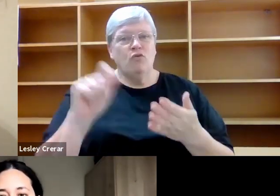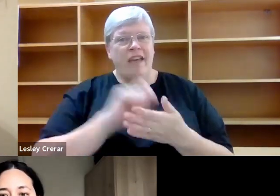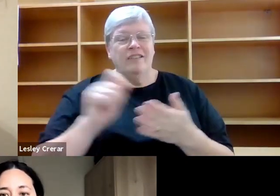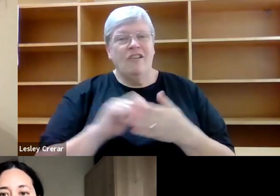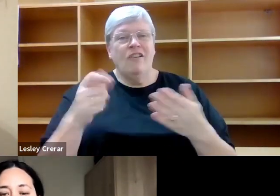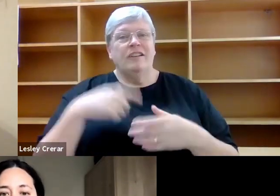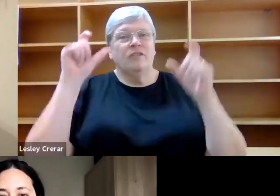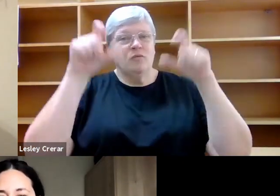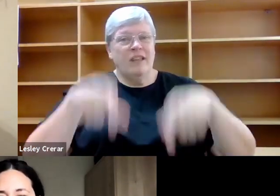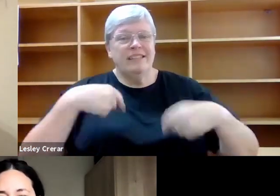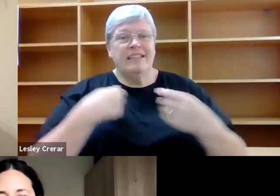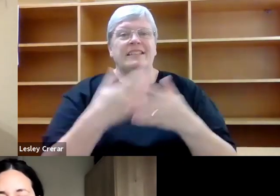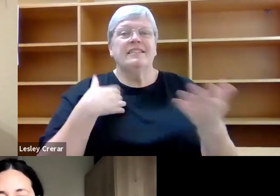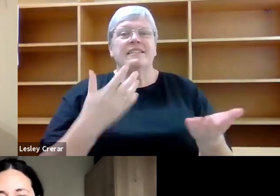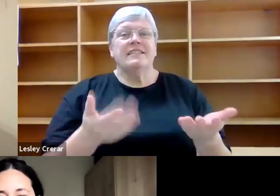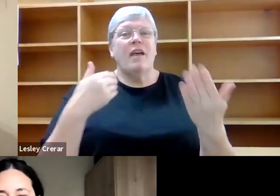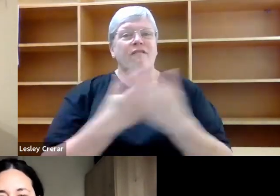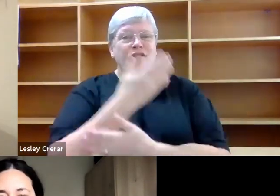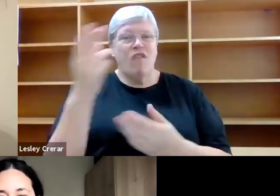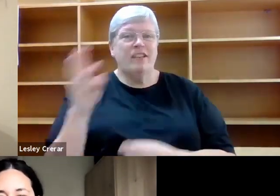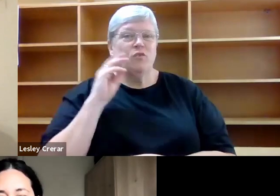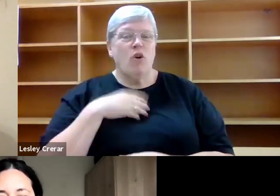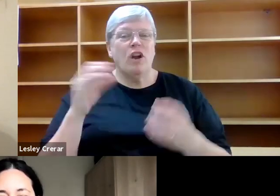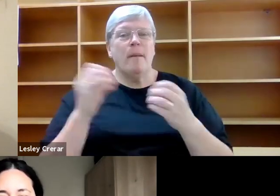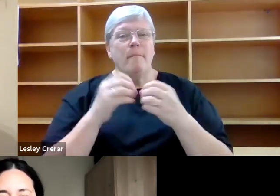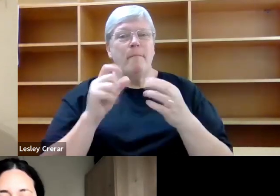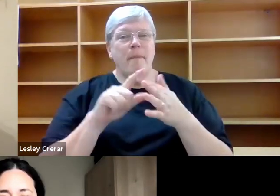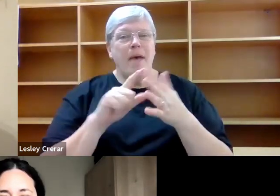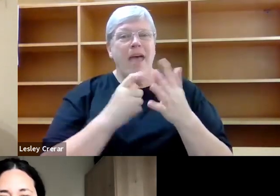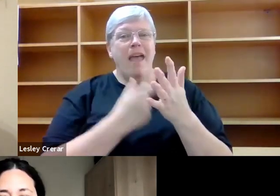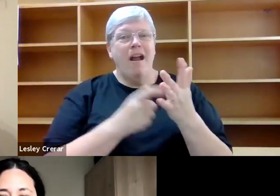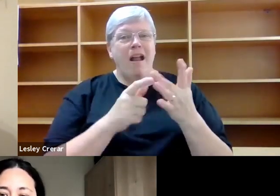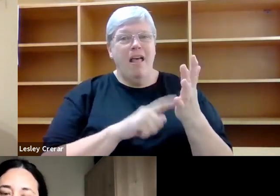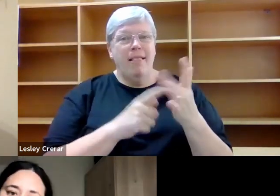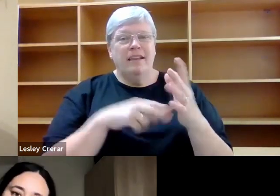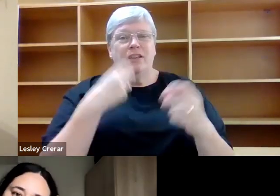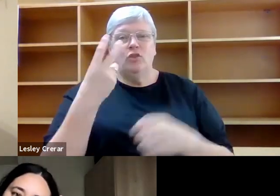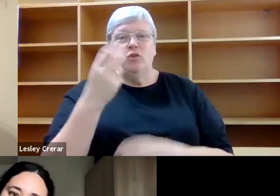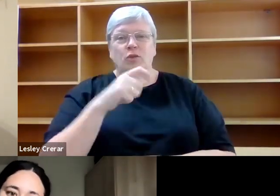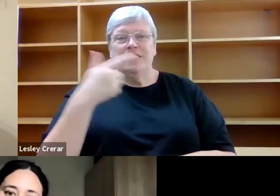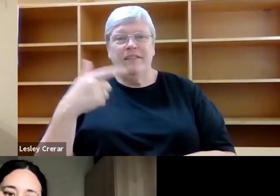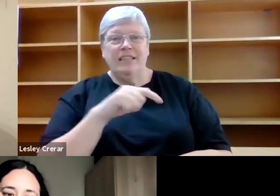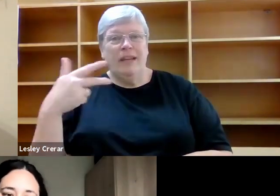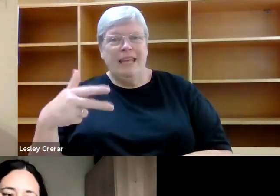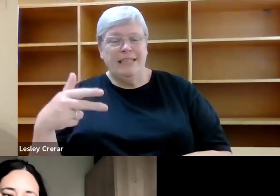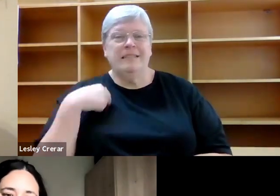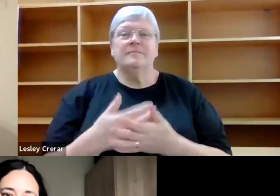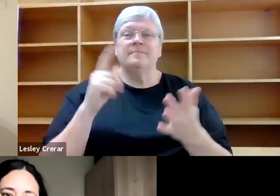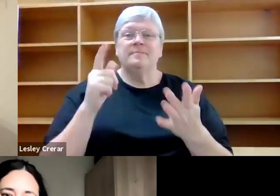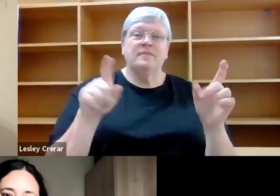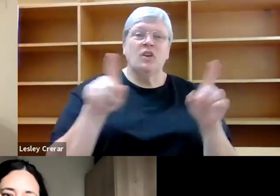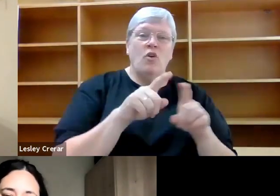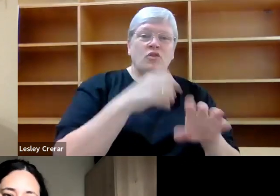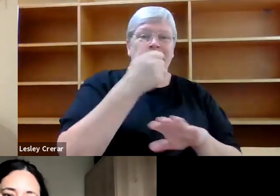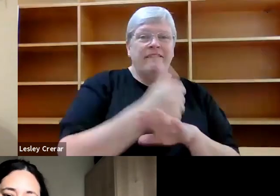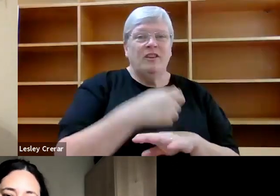Institute for Freshwater Ecology in Berlin from 2017 to 2018. Jessica is also the founding